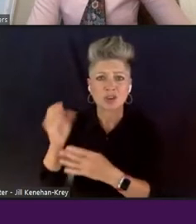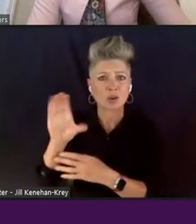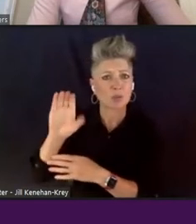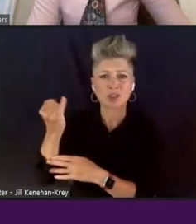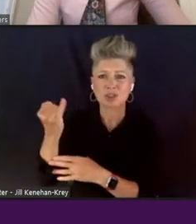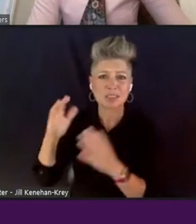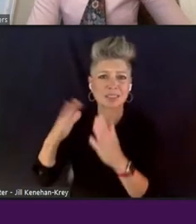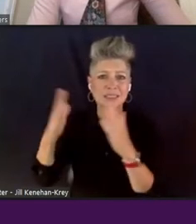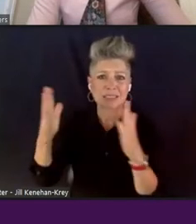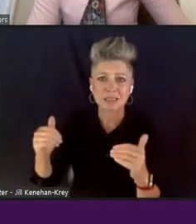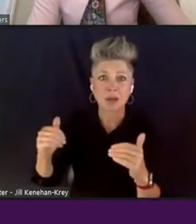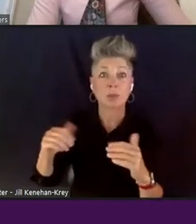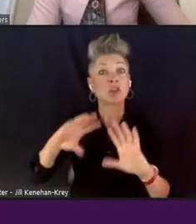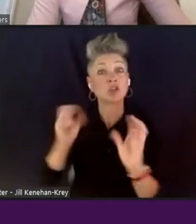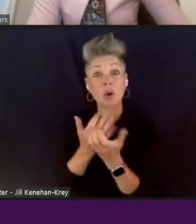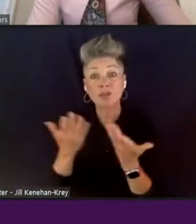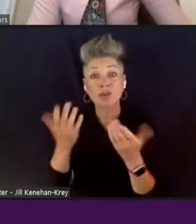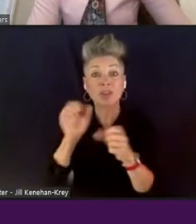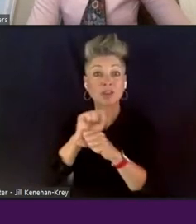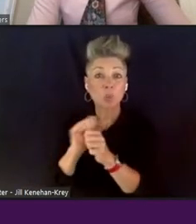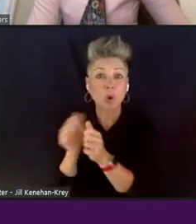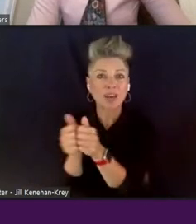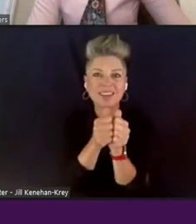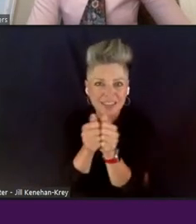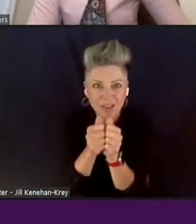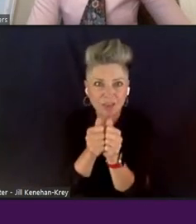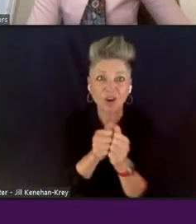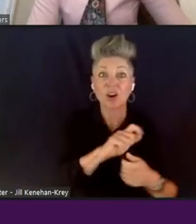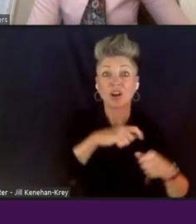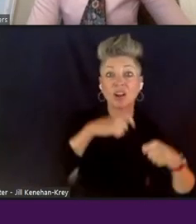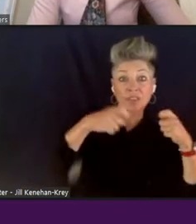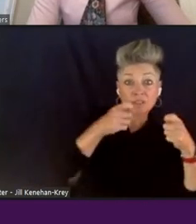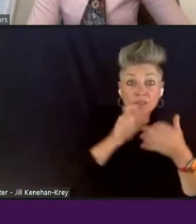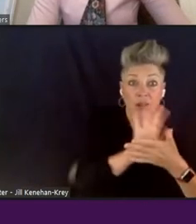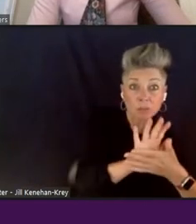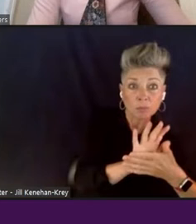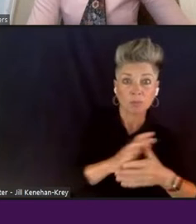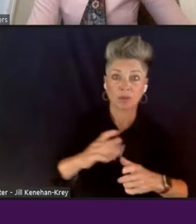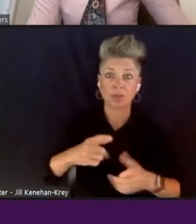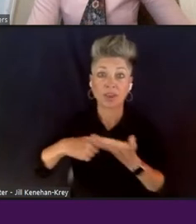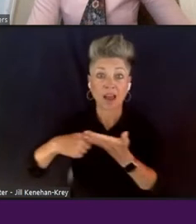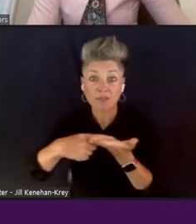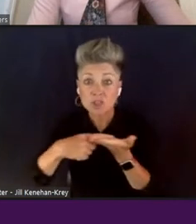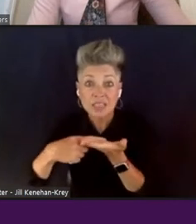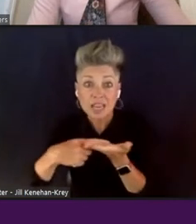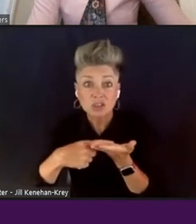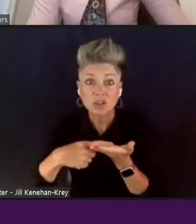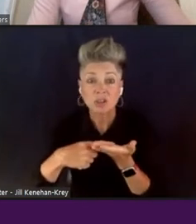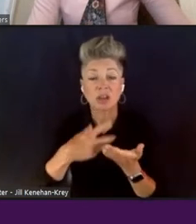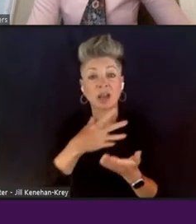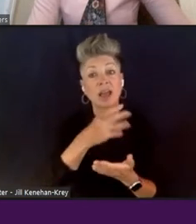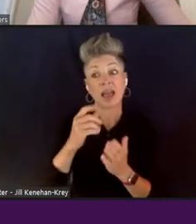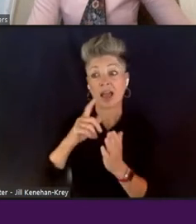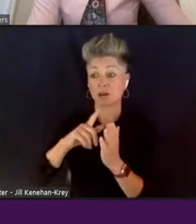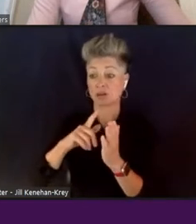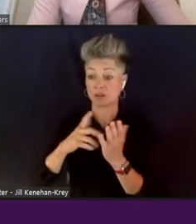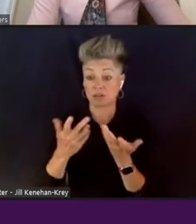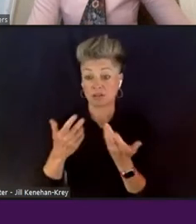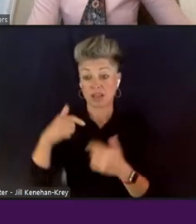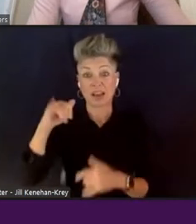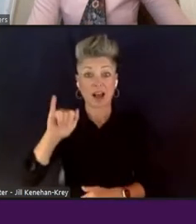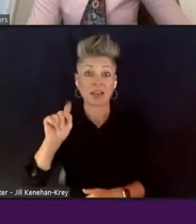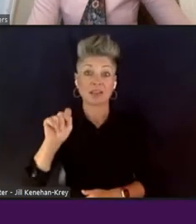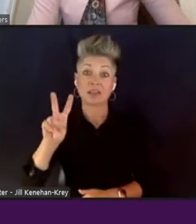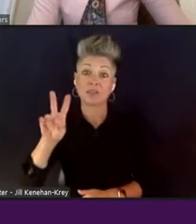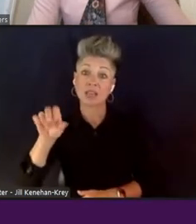in tandem, the film, the conversation. And I want to point out another ingredient that we've been experiencing certainly at ITVS.